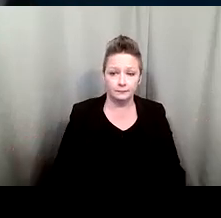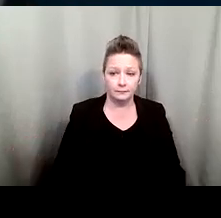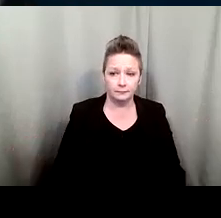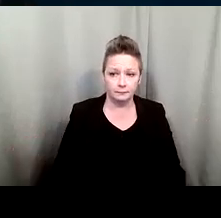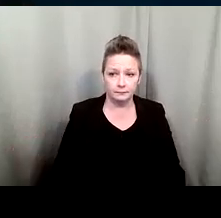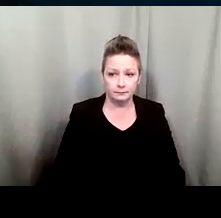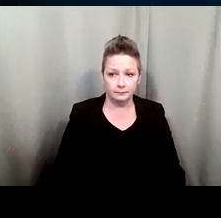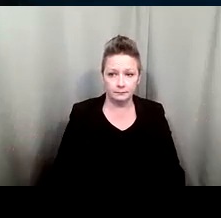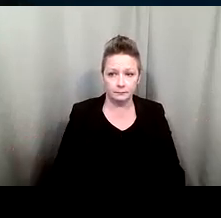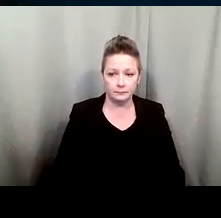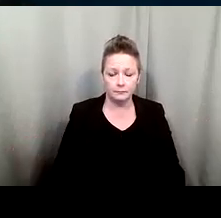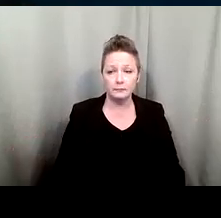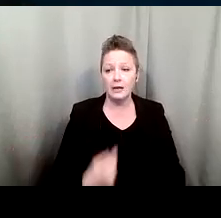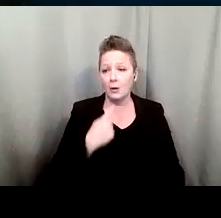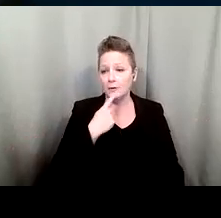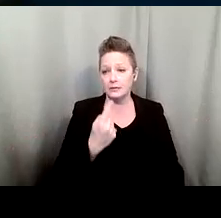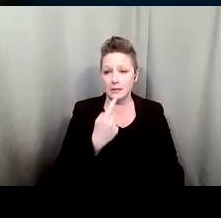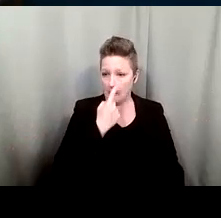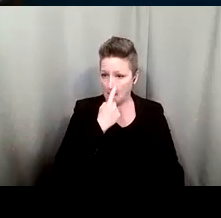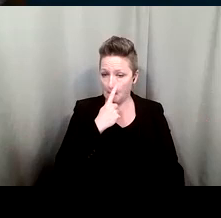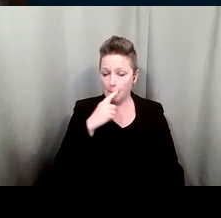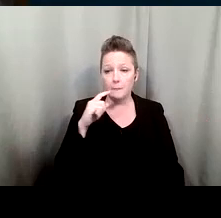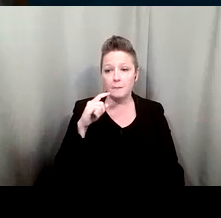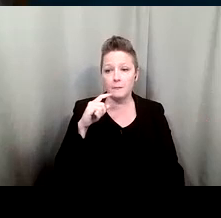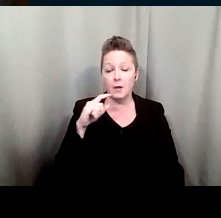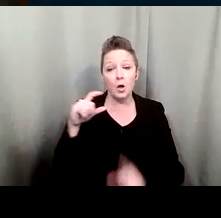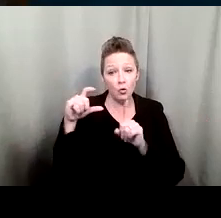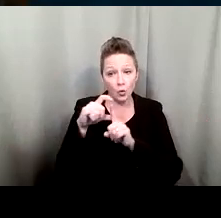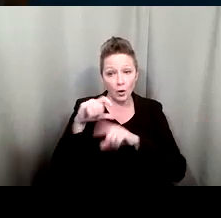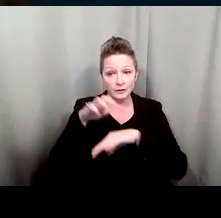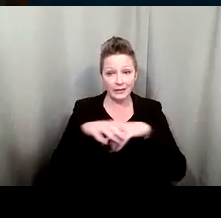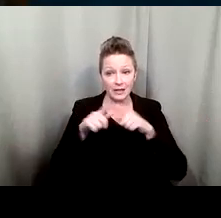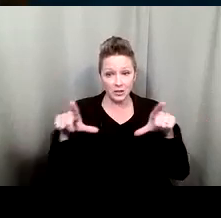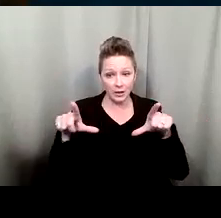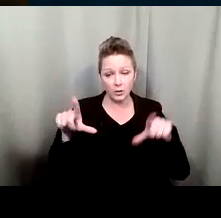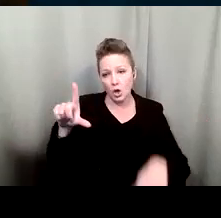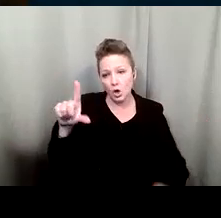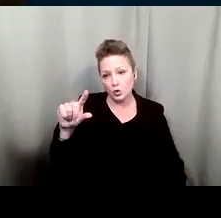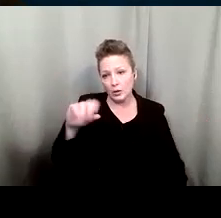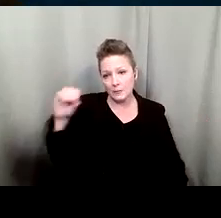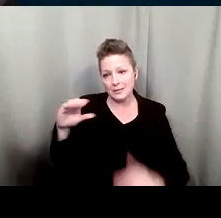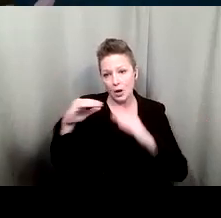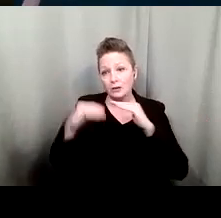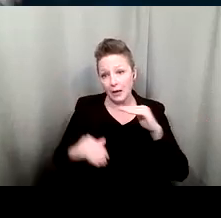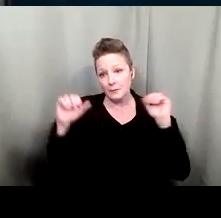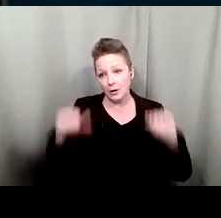I would say 20% or less of the words in the English language are visible on the list.